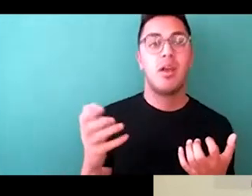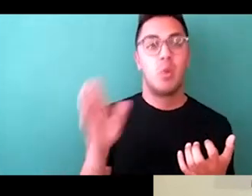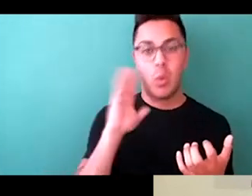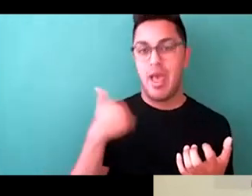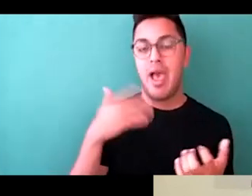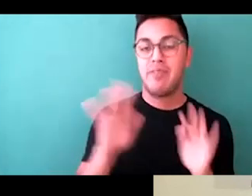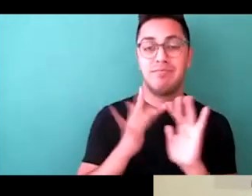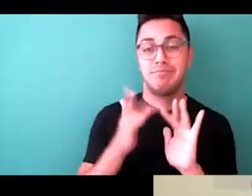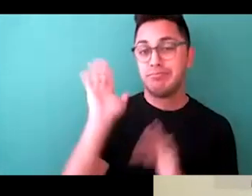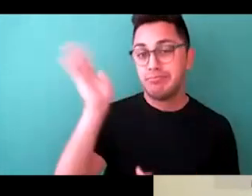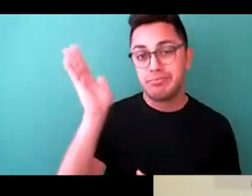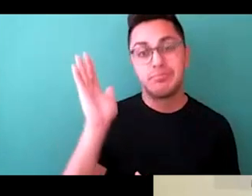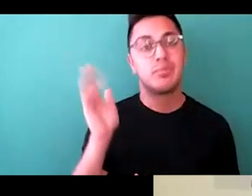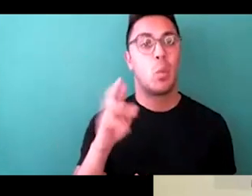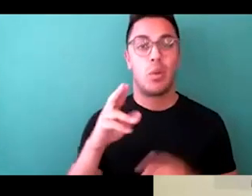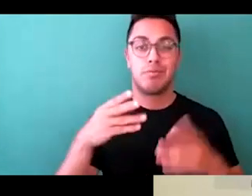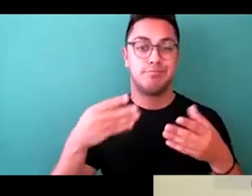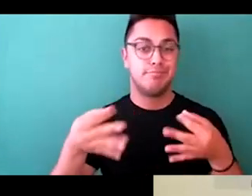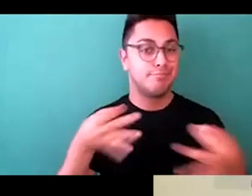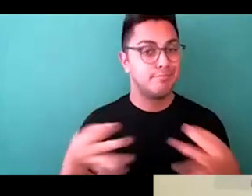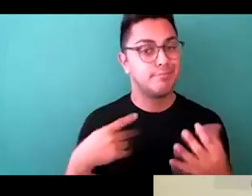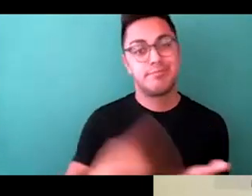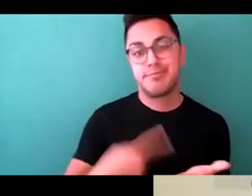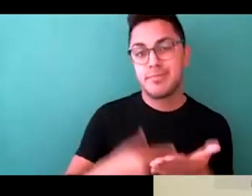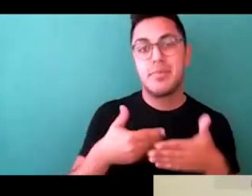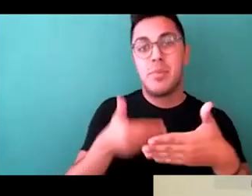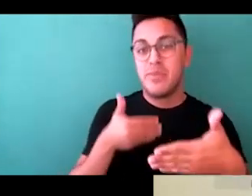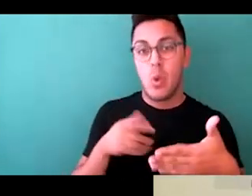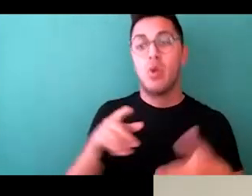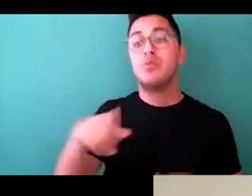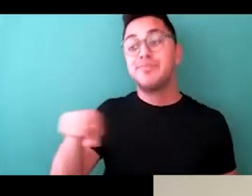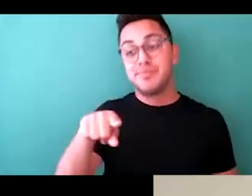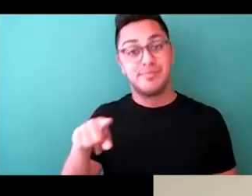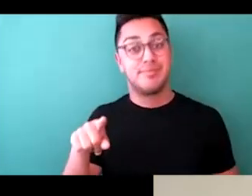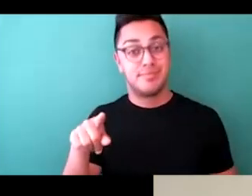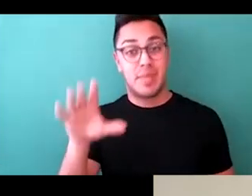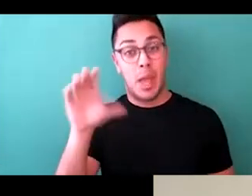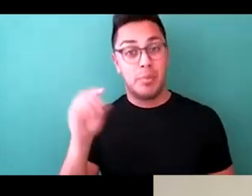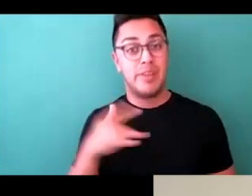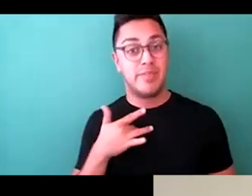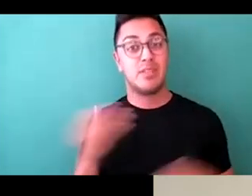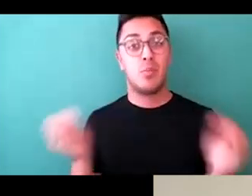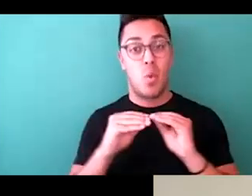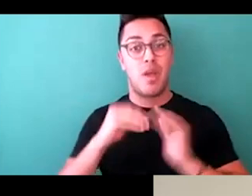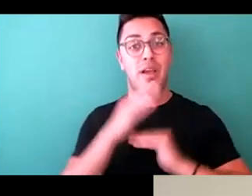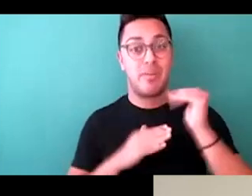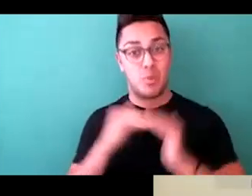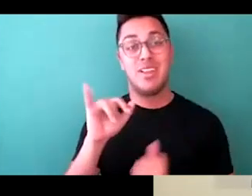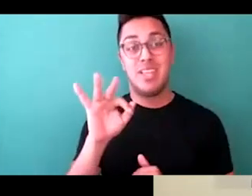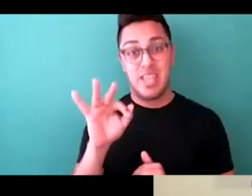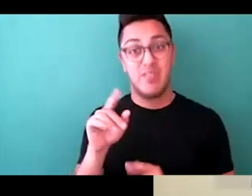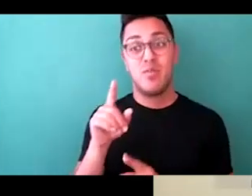beforehand, so they can get more comfortable with the fact that you do need to, for example, wear